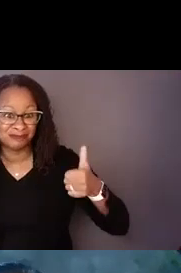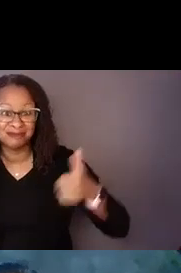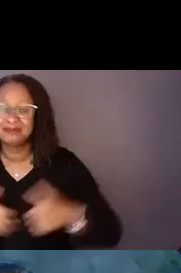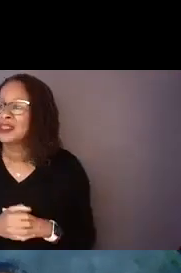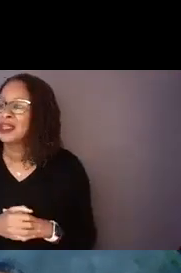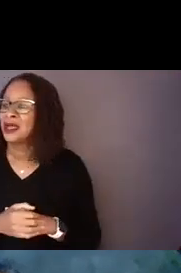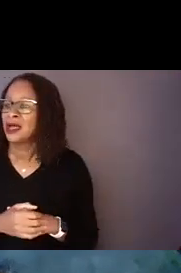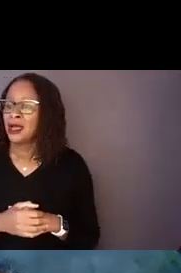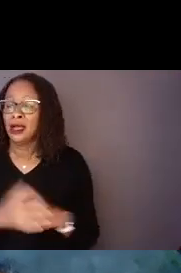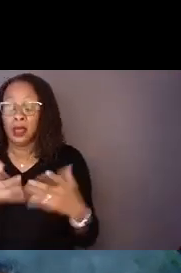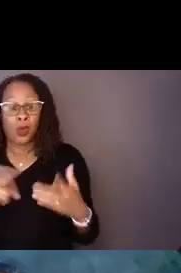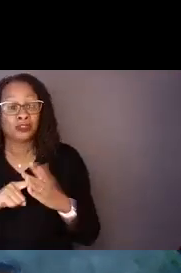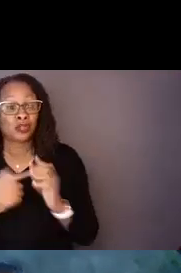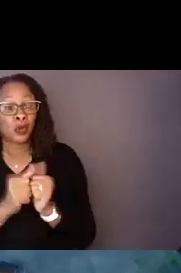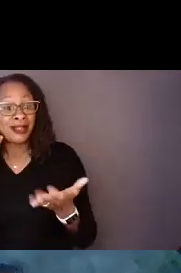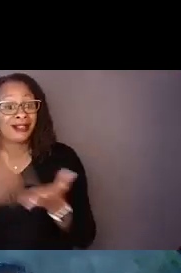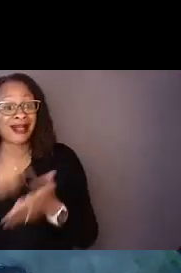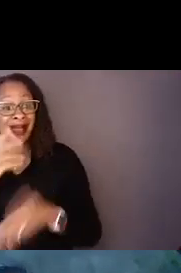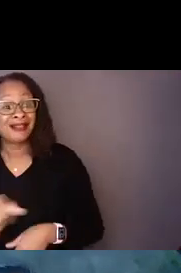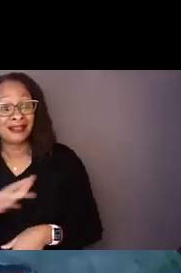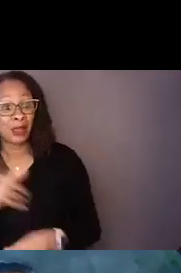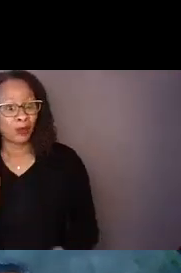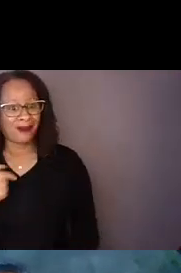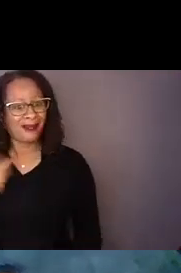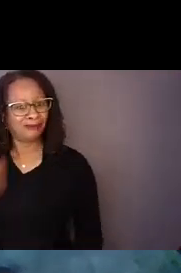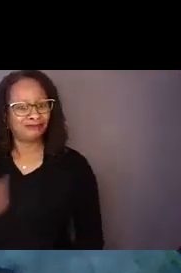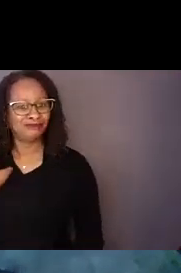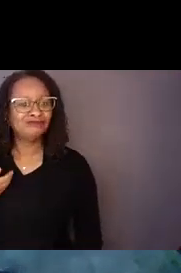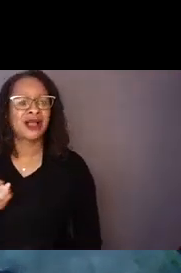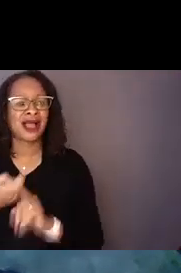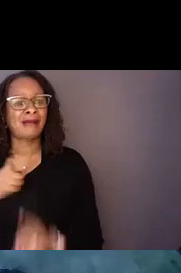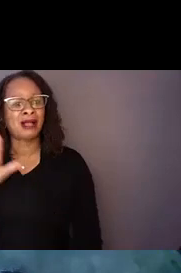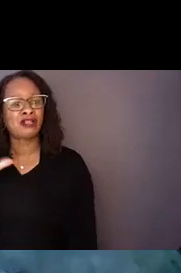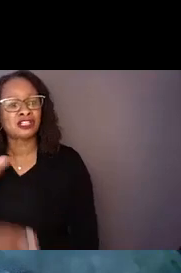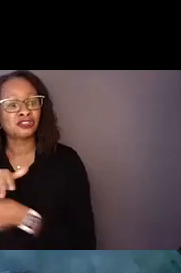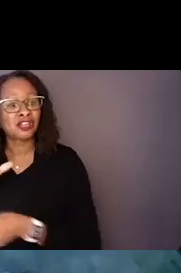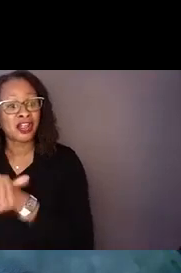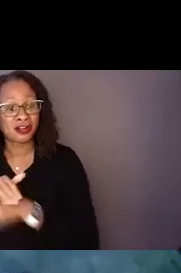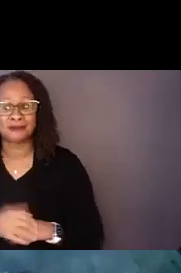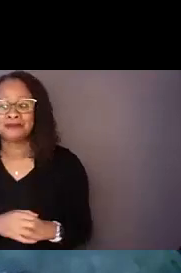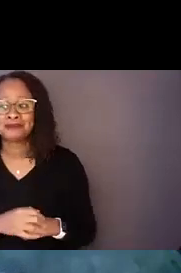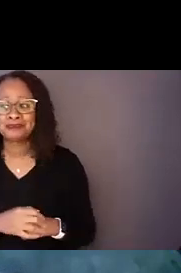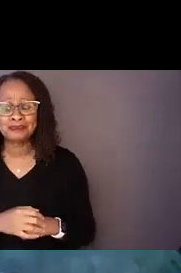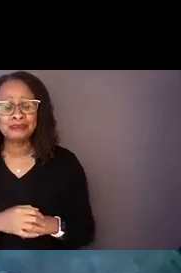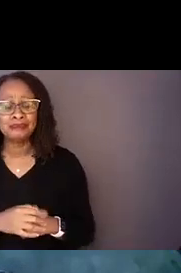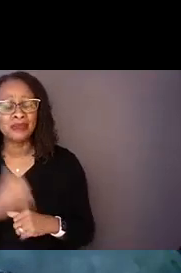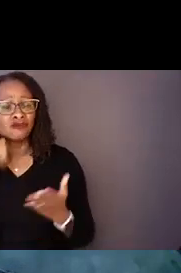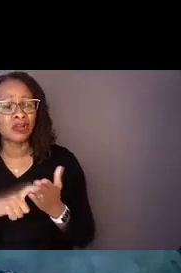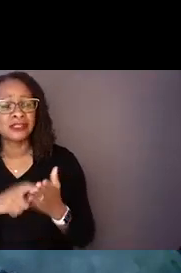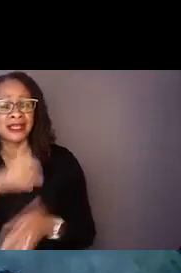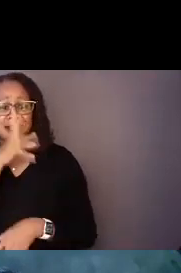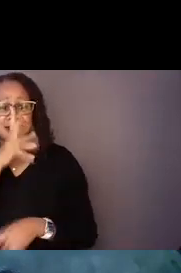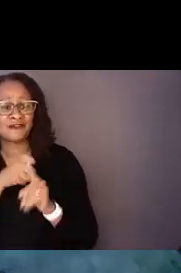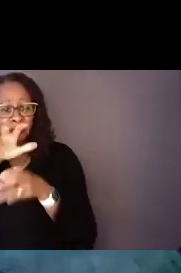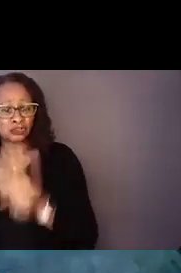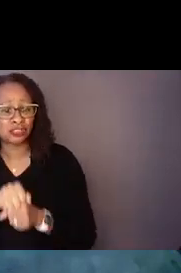I'd like to start with acknowledging the land that I'm coming to you from. I'm in the Los Angeles area and I want to acknowledge I'm speaking from the traditional